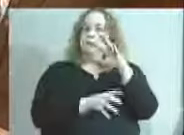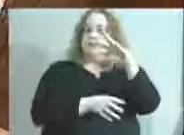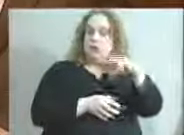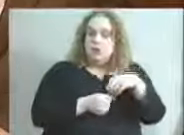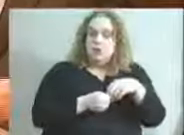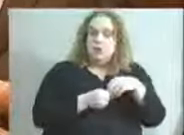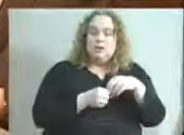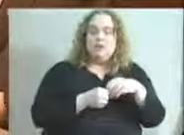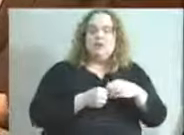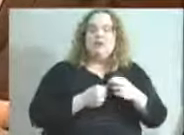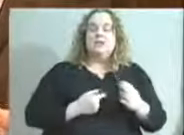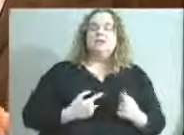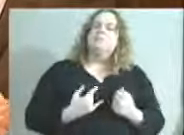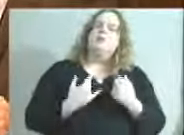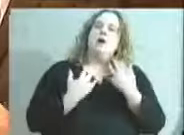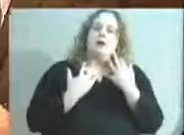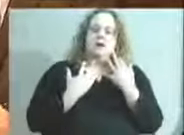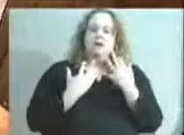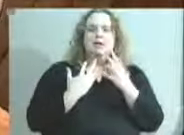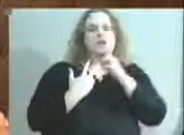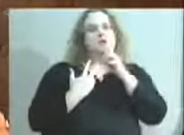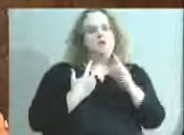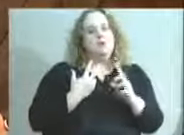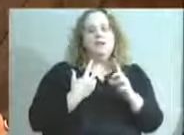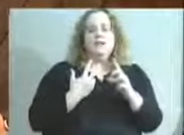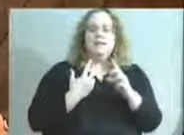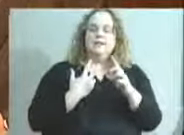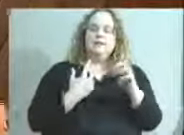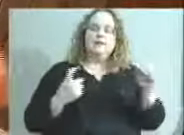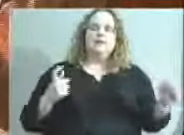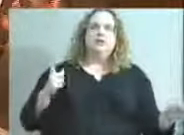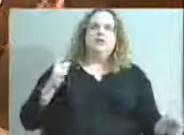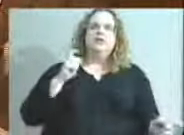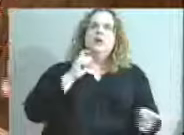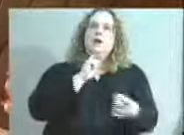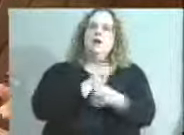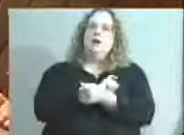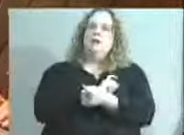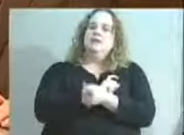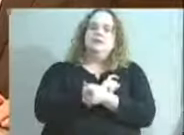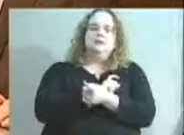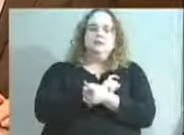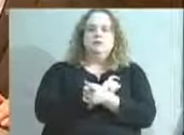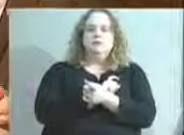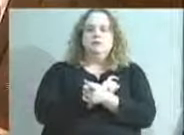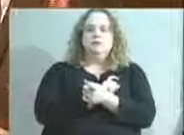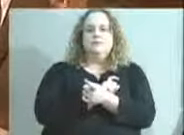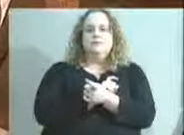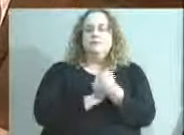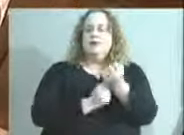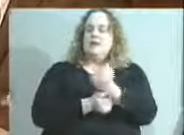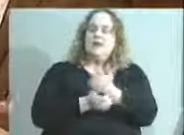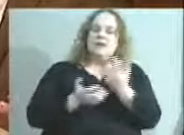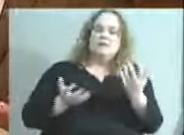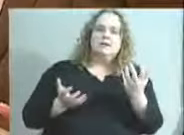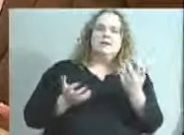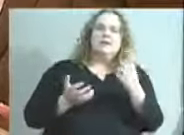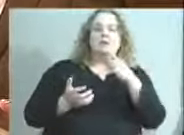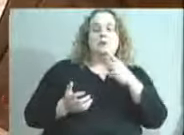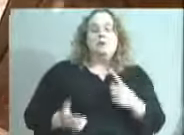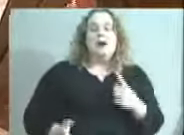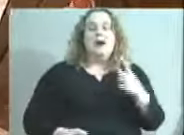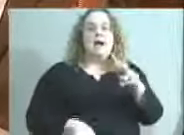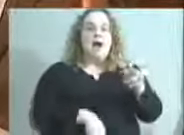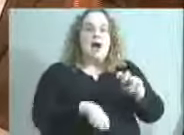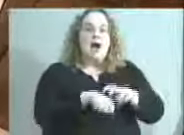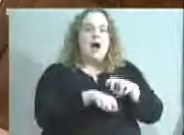He's inspiring. And one of the true renaissance men that all of us have ever met from reciting Irish poetry to being an